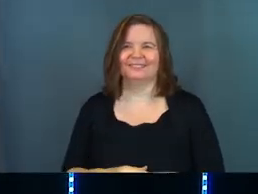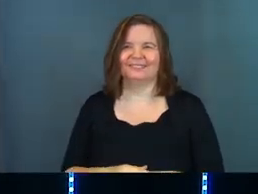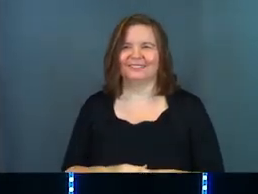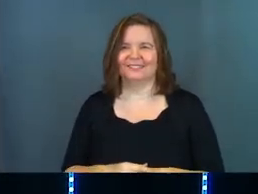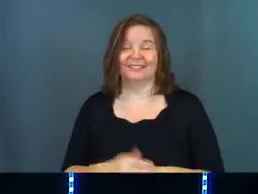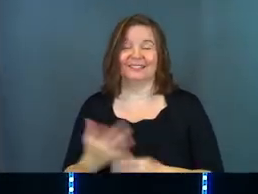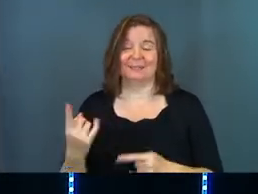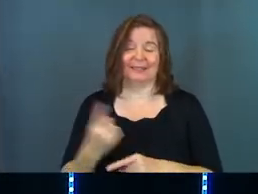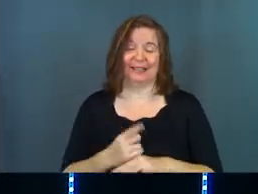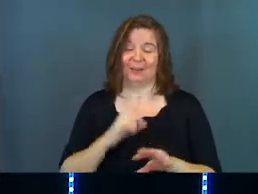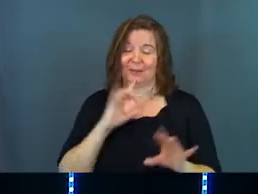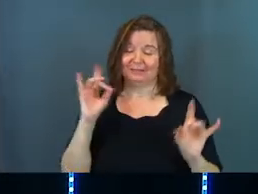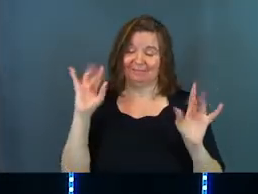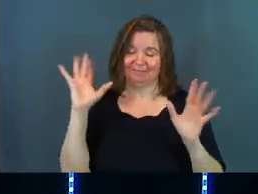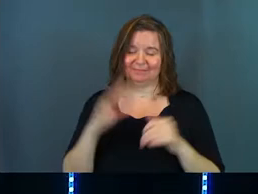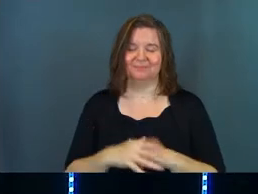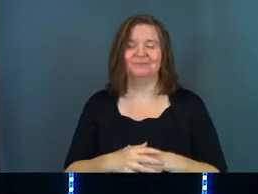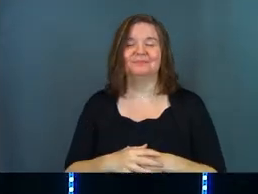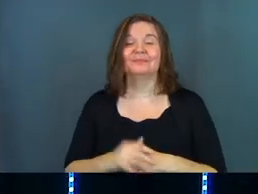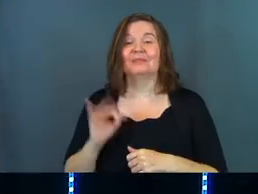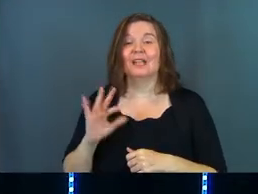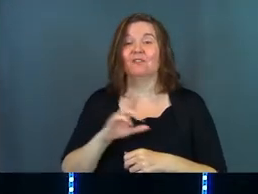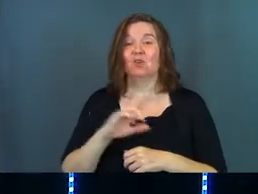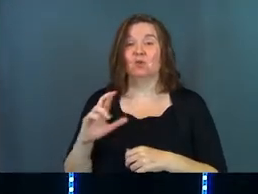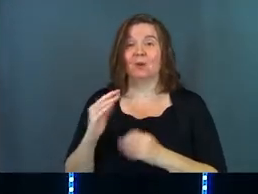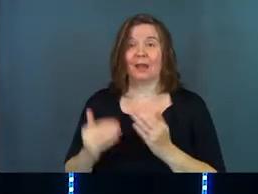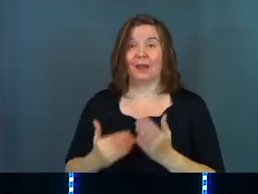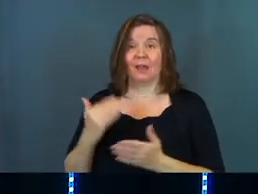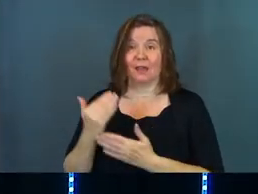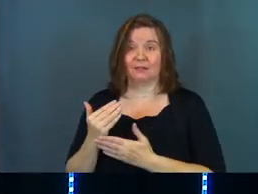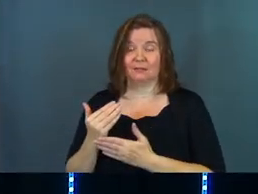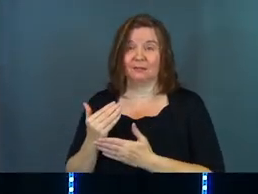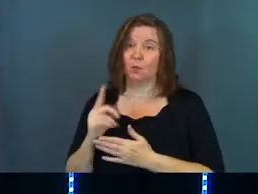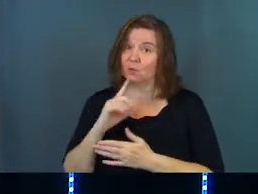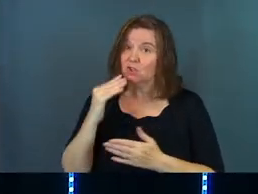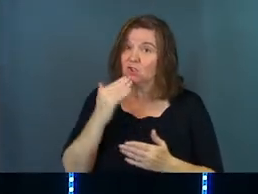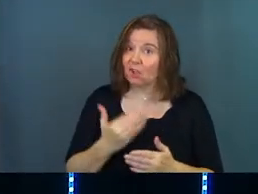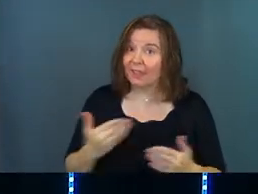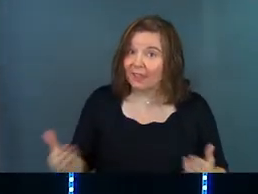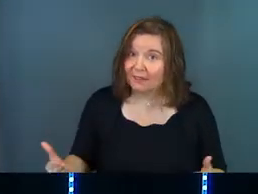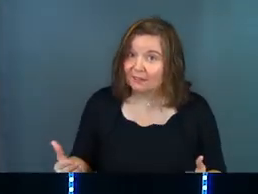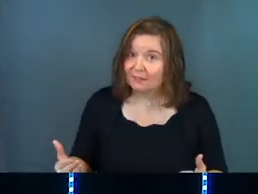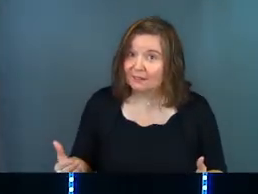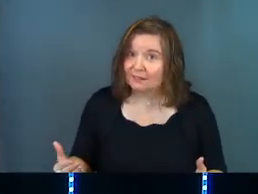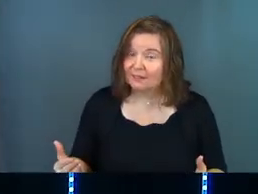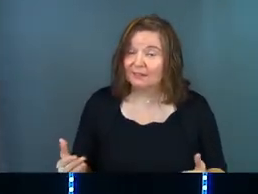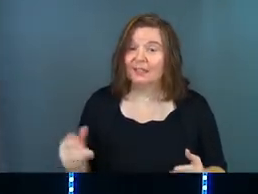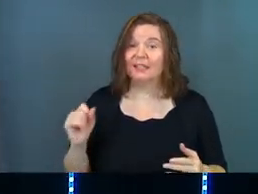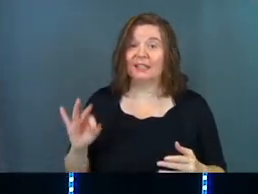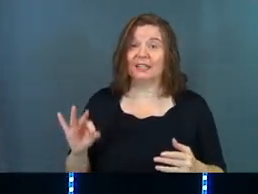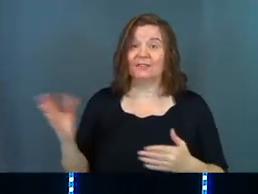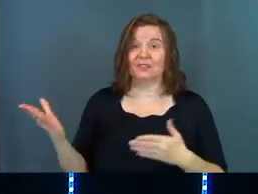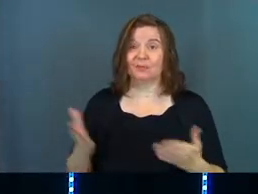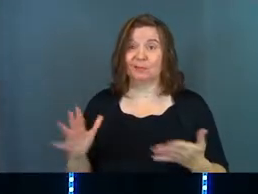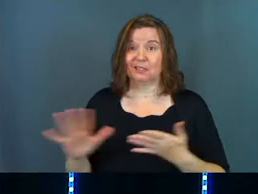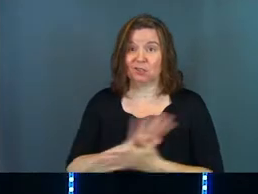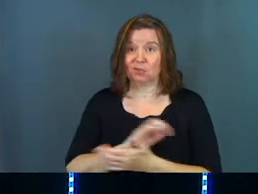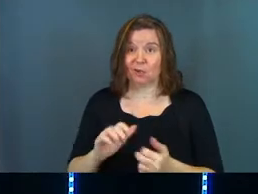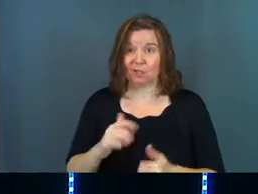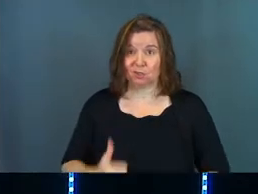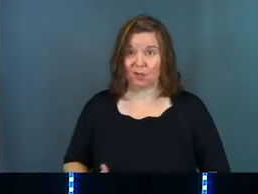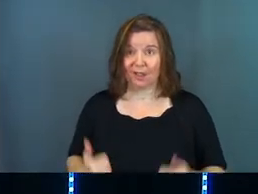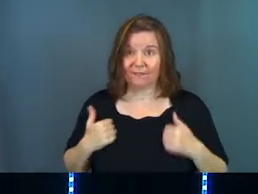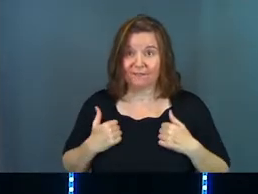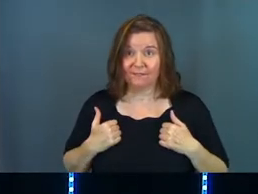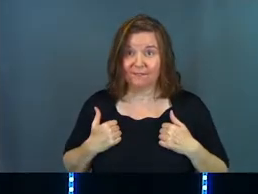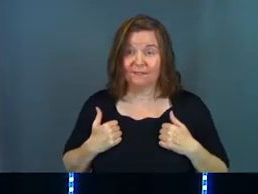It's been a day. It really has. If you're right hand, which is a good thing, if it's bringing destruction into